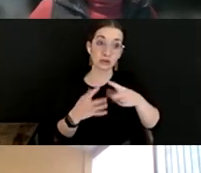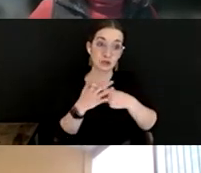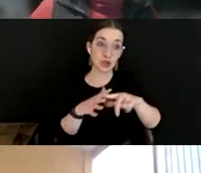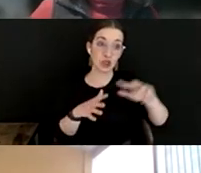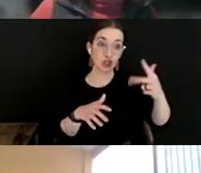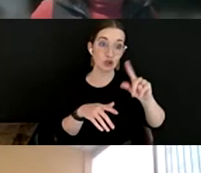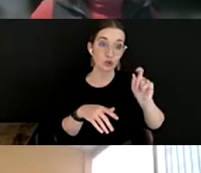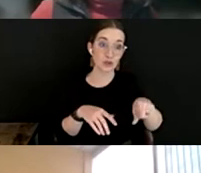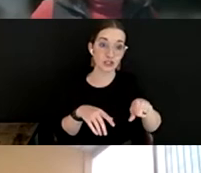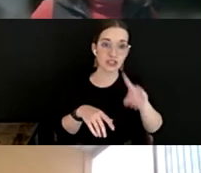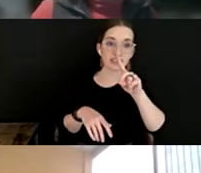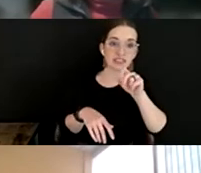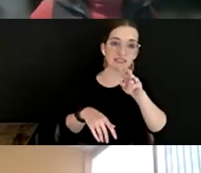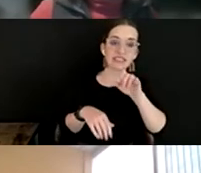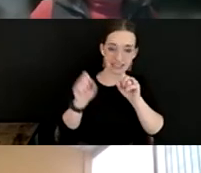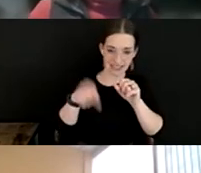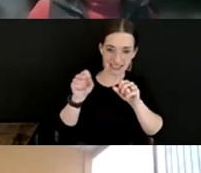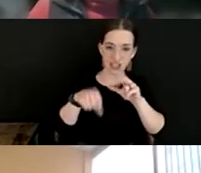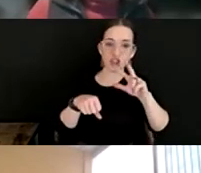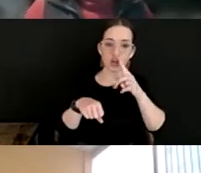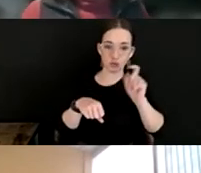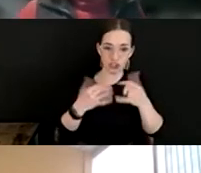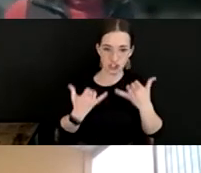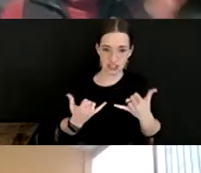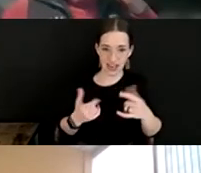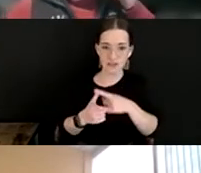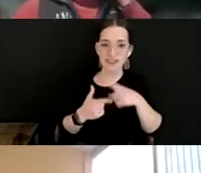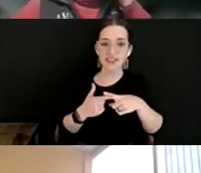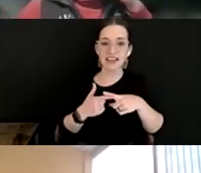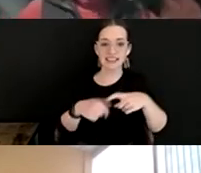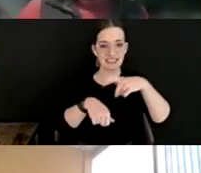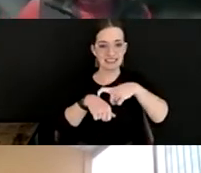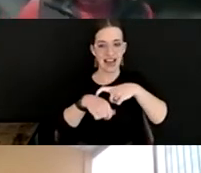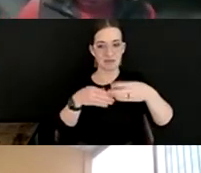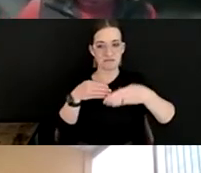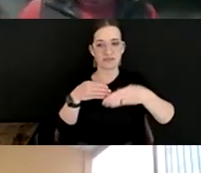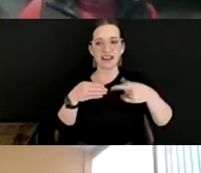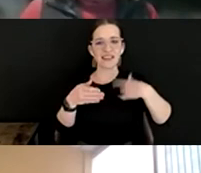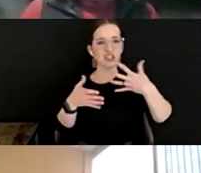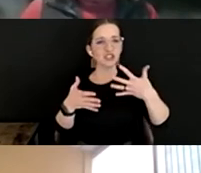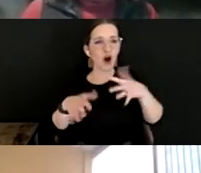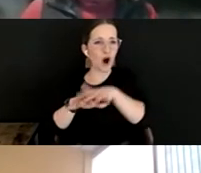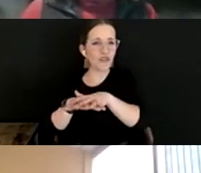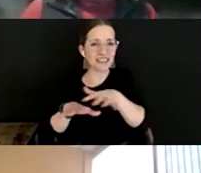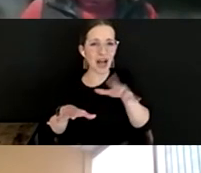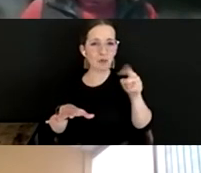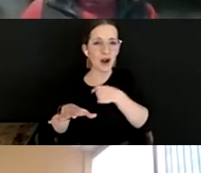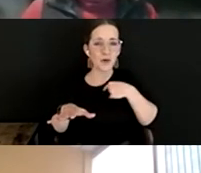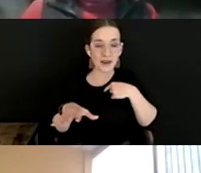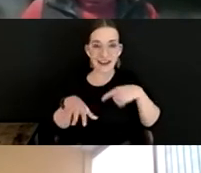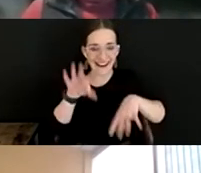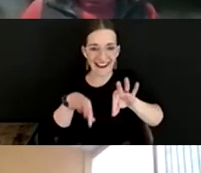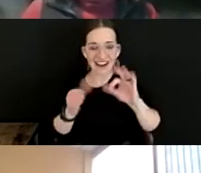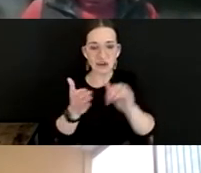Yeah, maybe if we take the third question now and then we'll have time because there's so much overlap where we're discovering the new questions as we